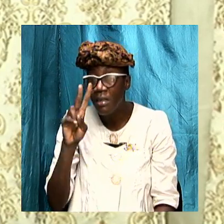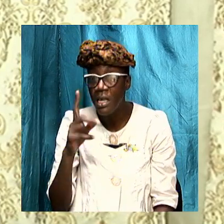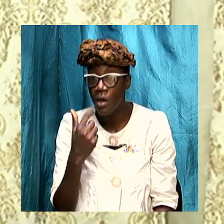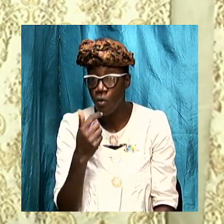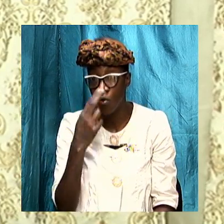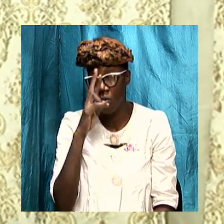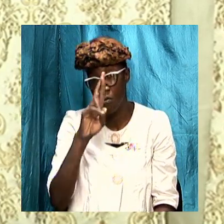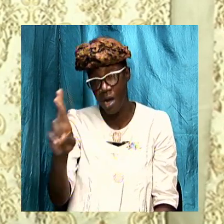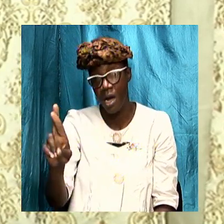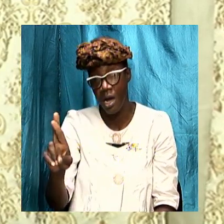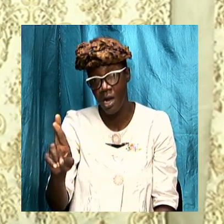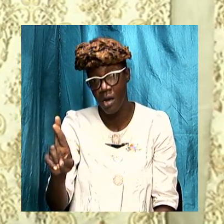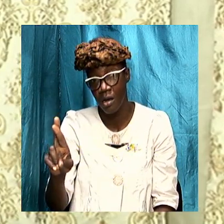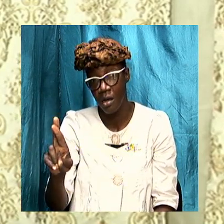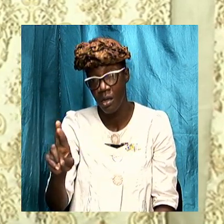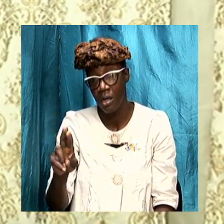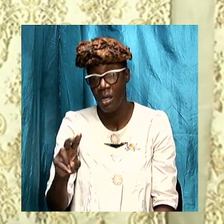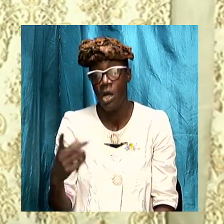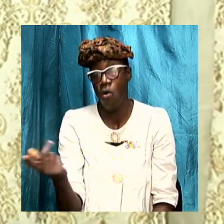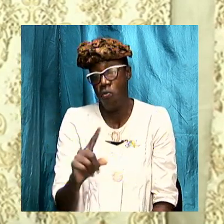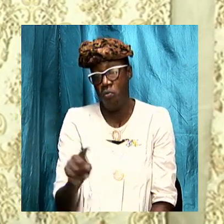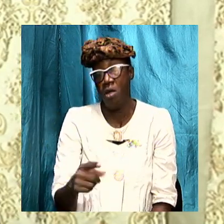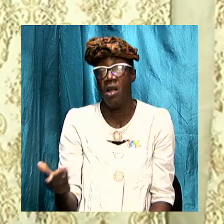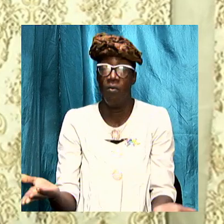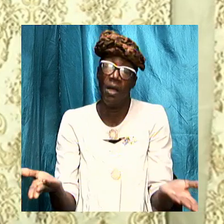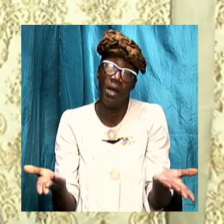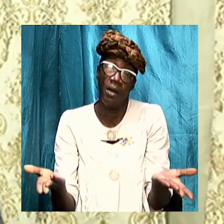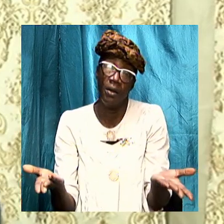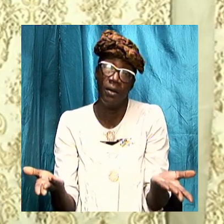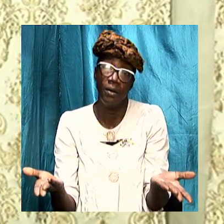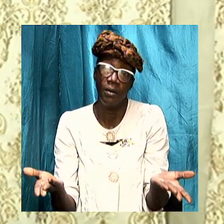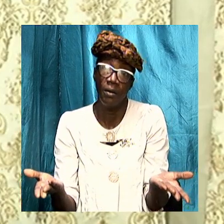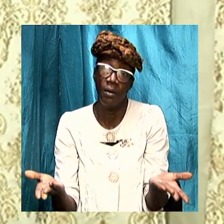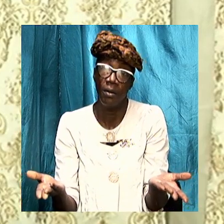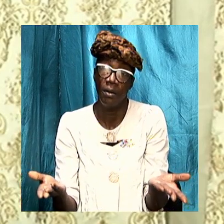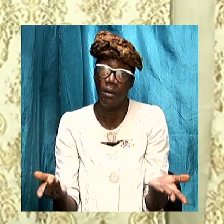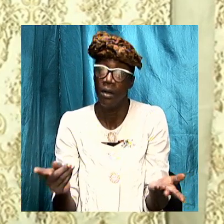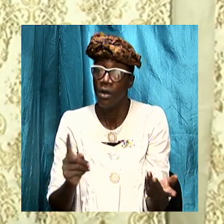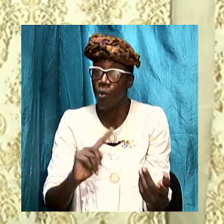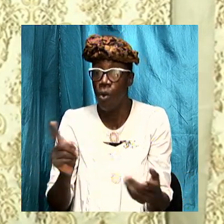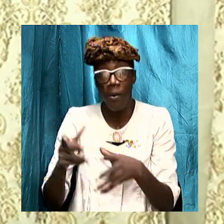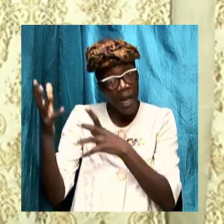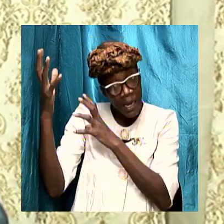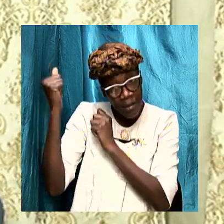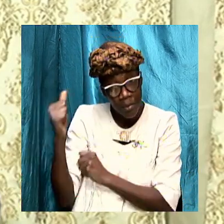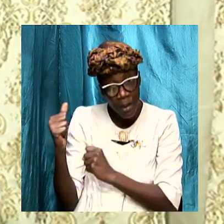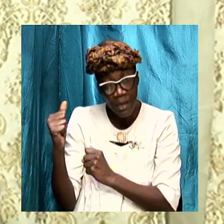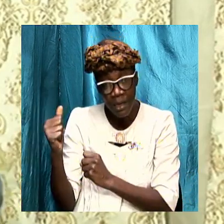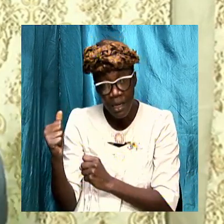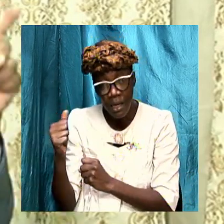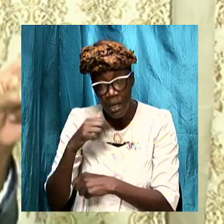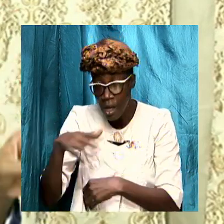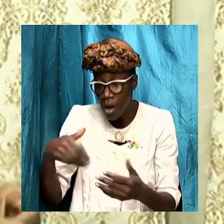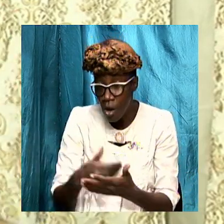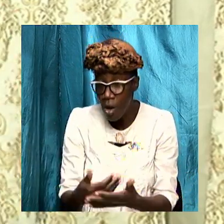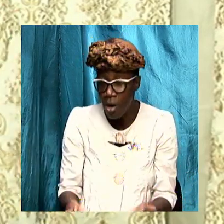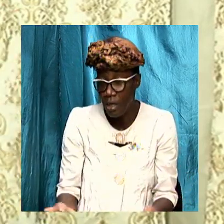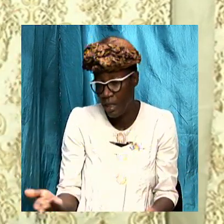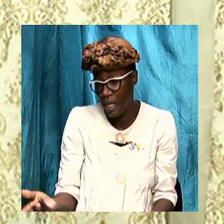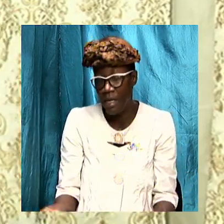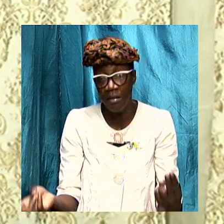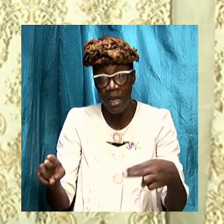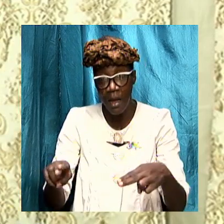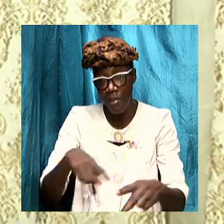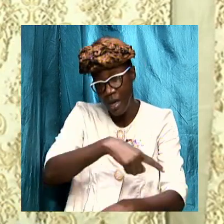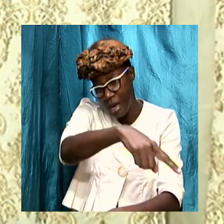we are we see where we are we see who we are we see expecting with all the things that are happening